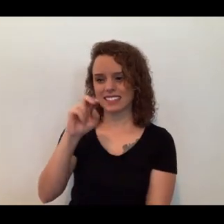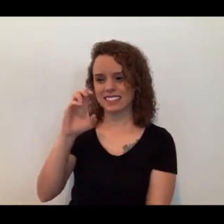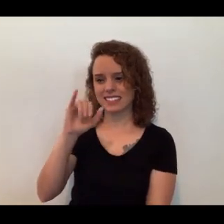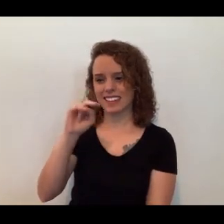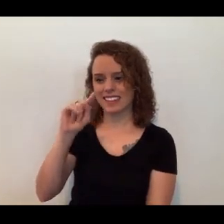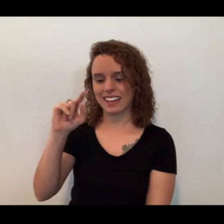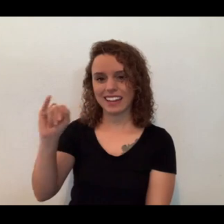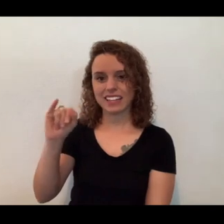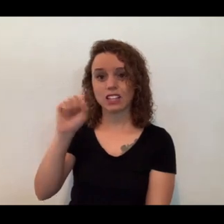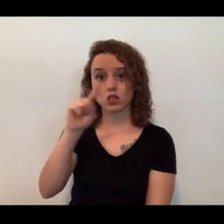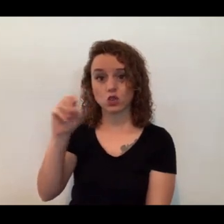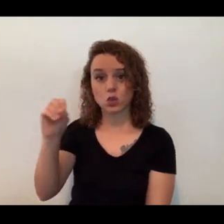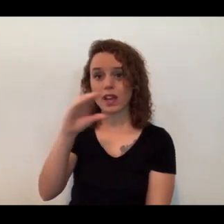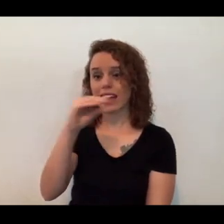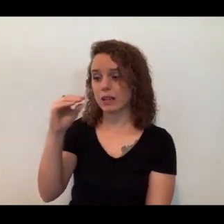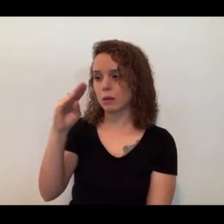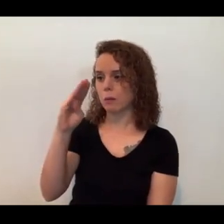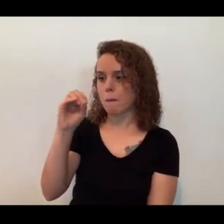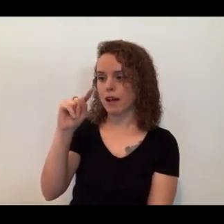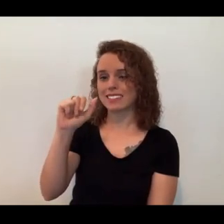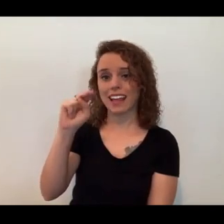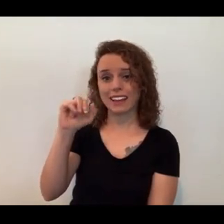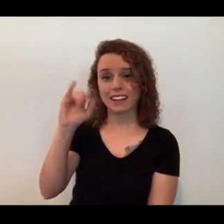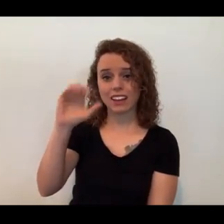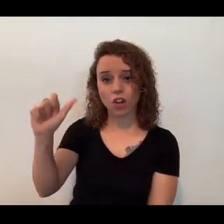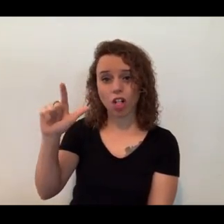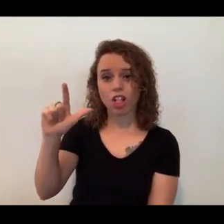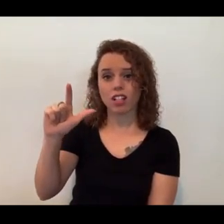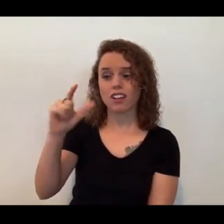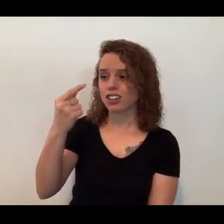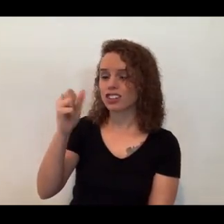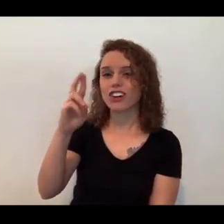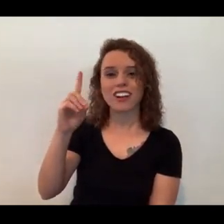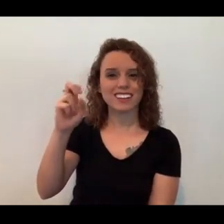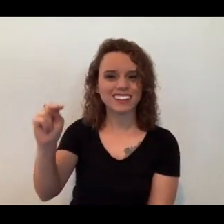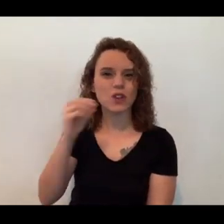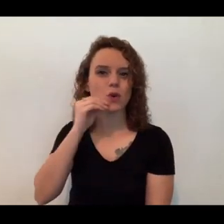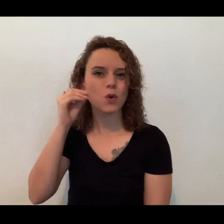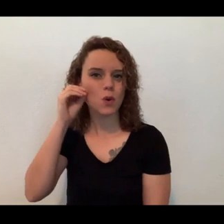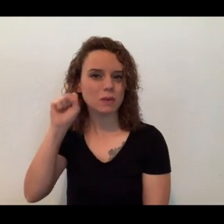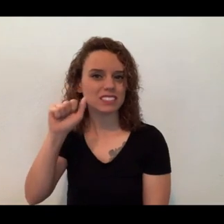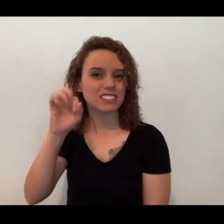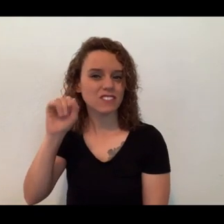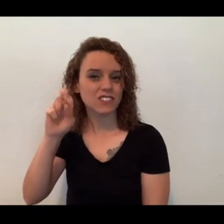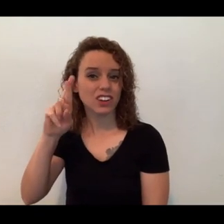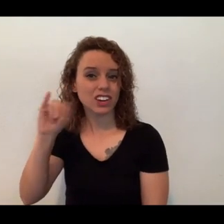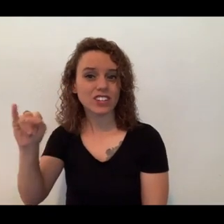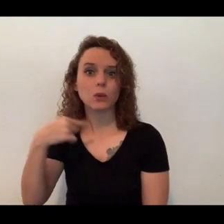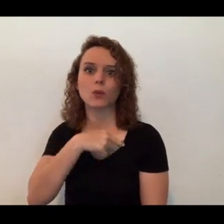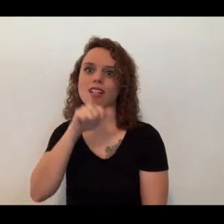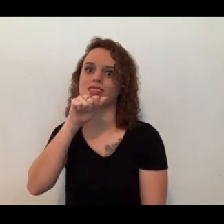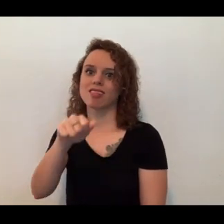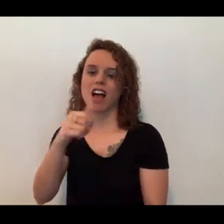Home Safari. We have loved sharing our ocelot with you. Ciel has had a blast being out here smelling